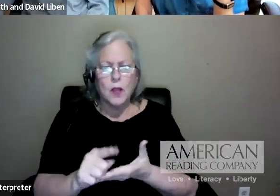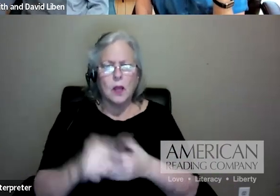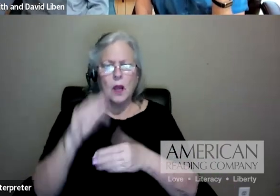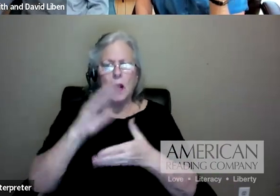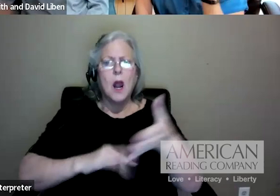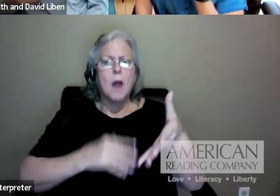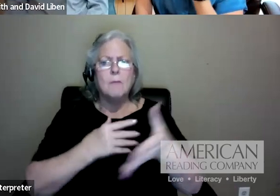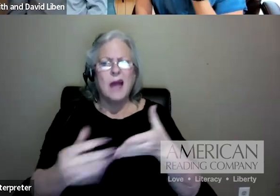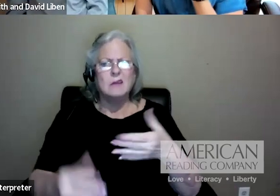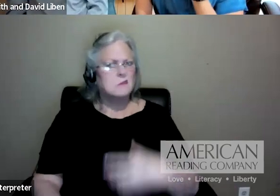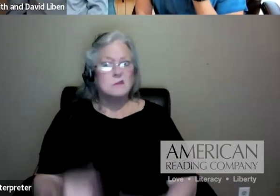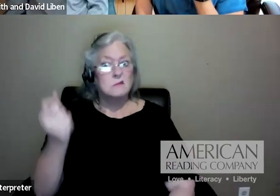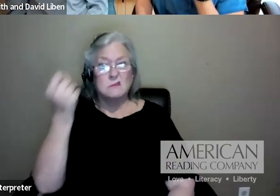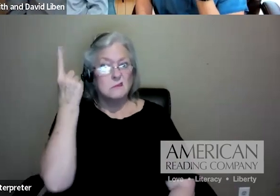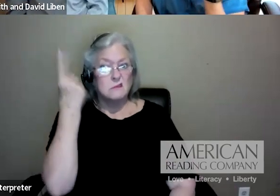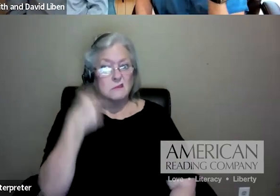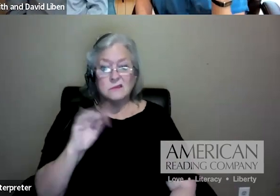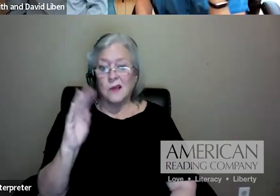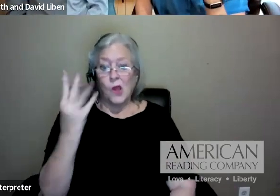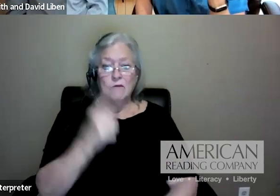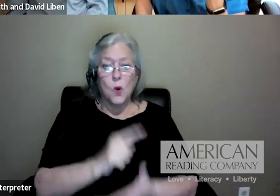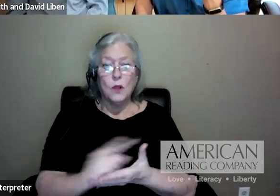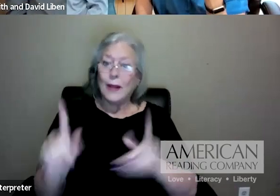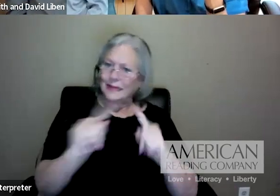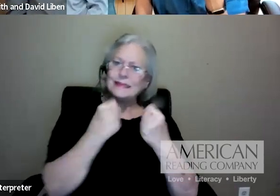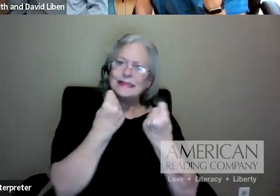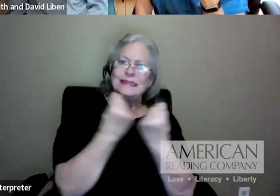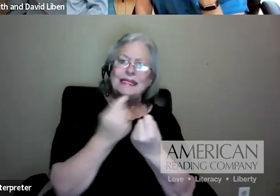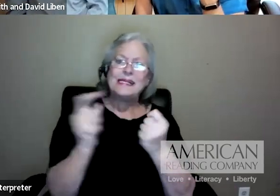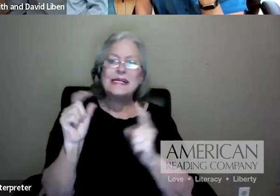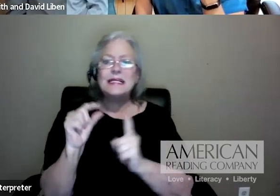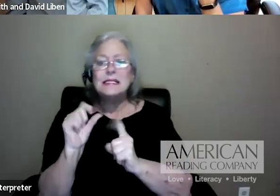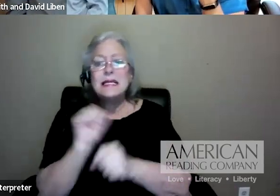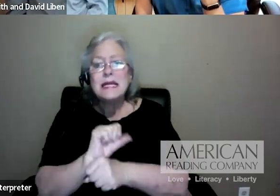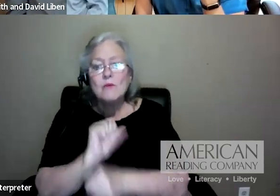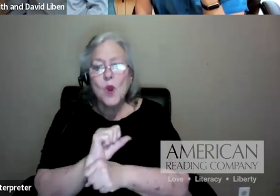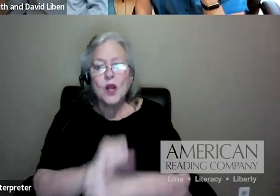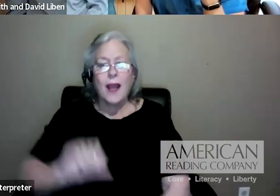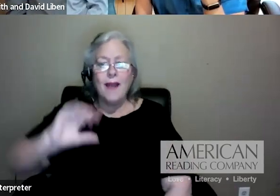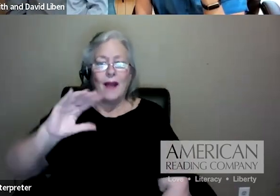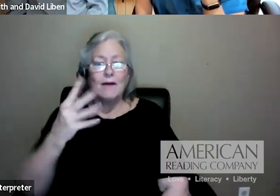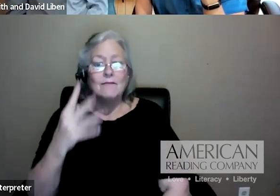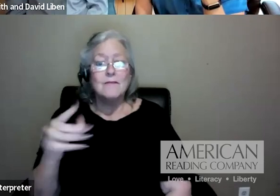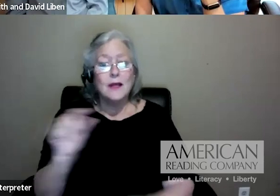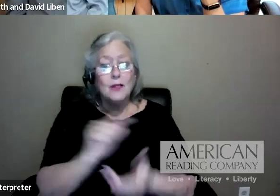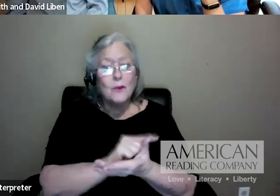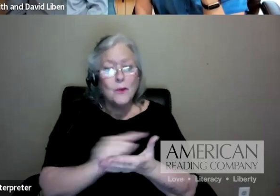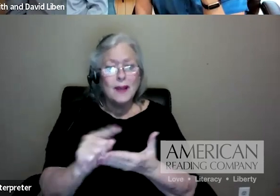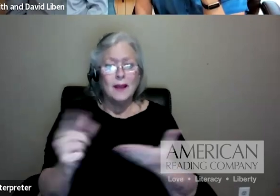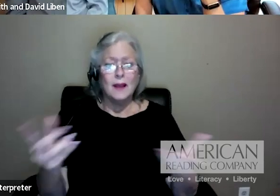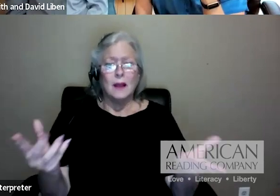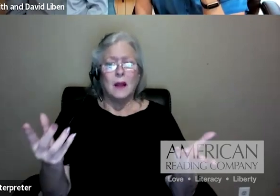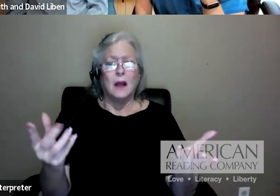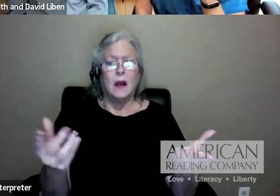Got me. The fourth week is teamwork. And the fifth week, they focus on an article that's in the